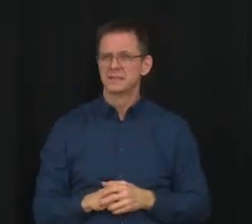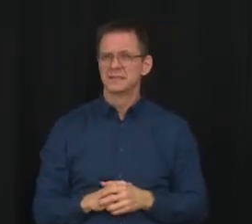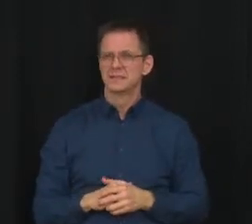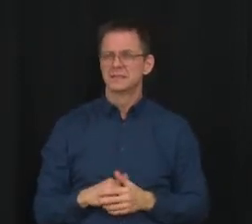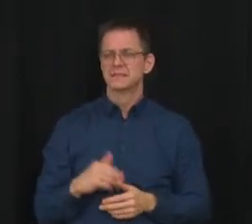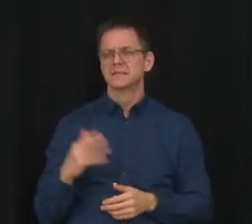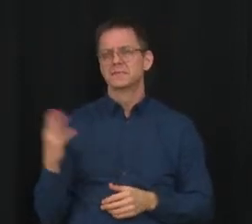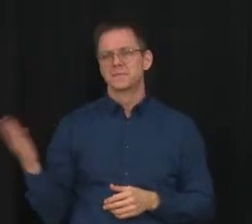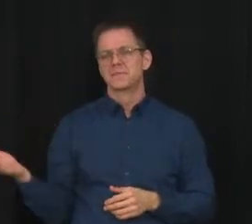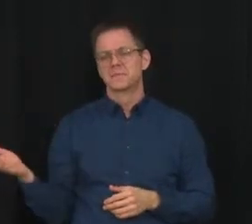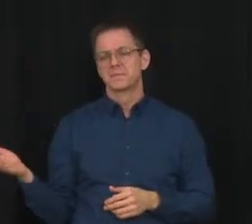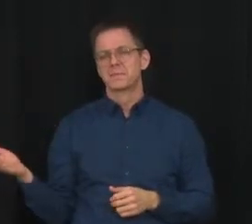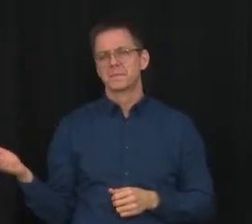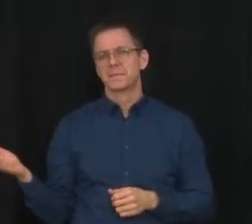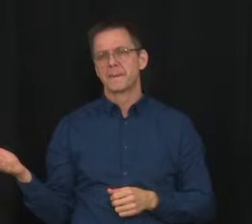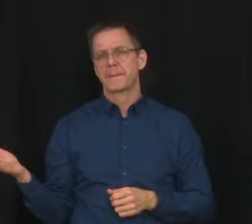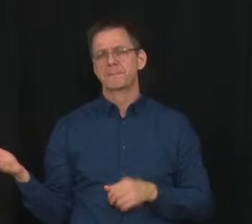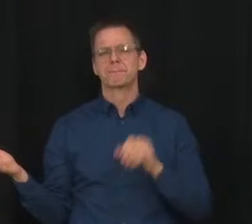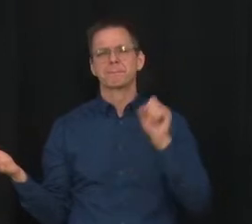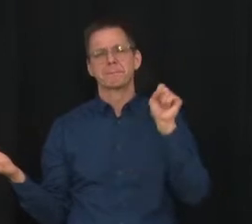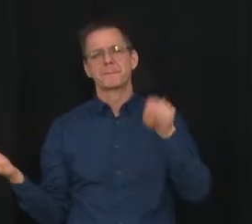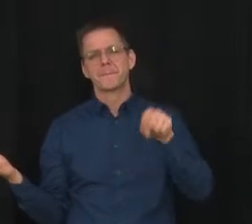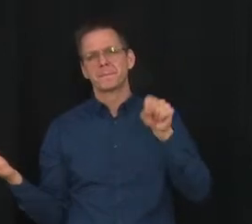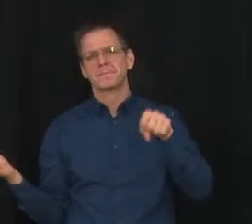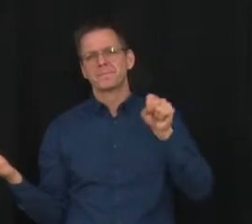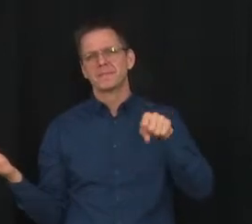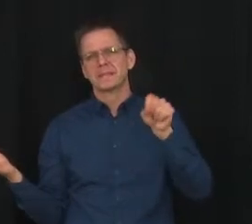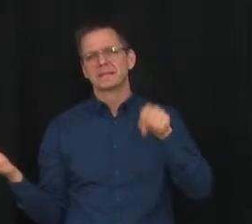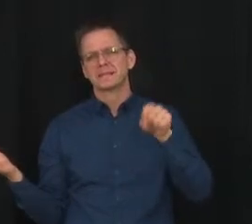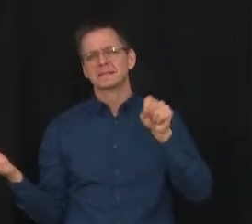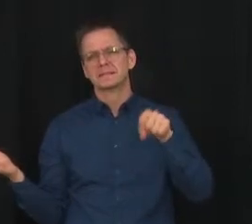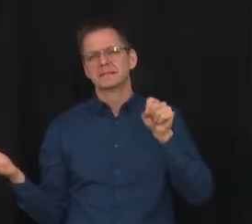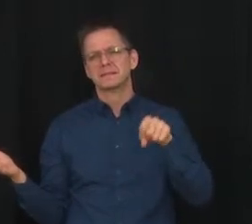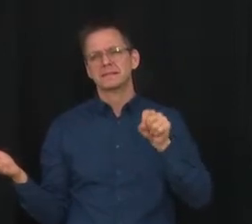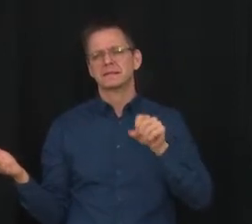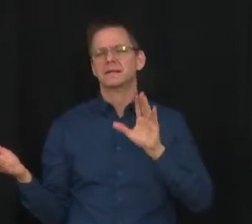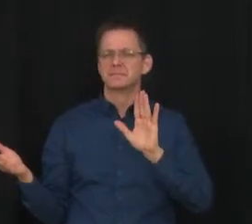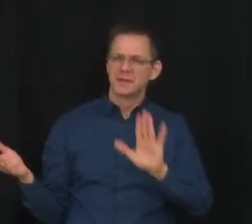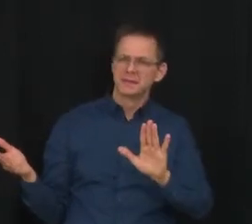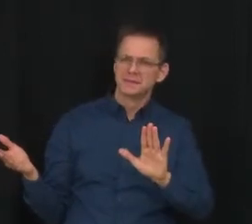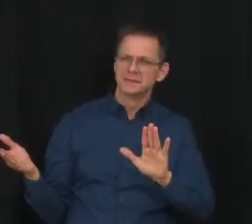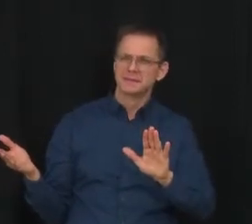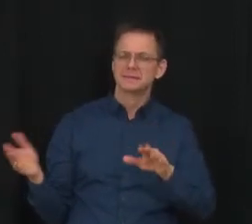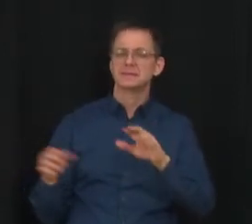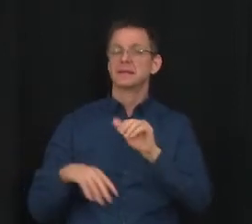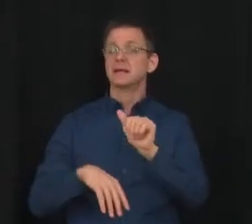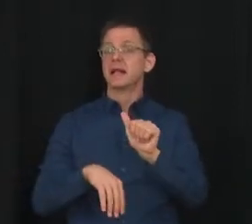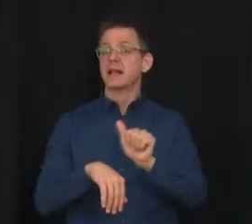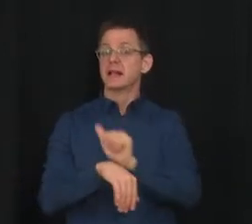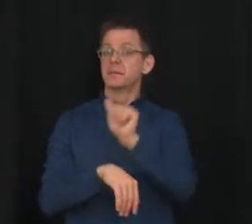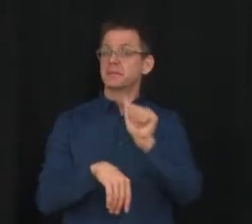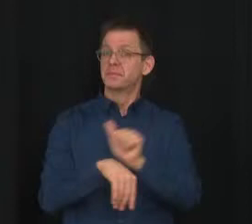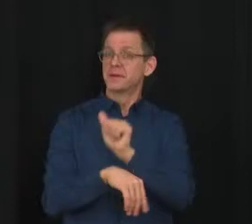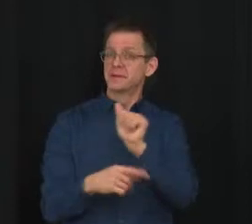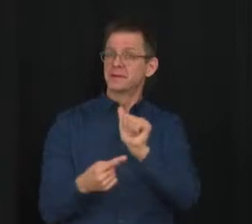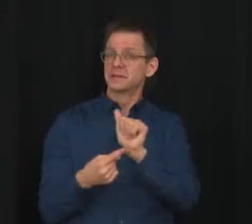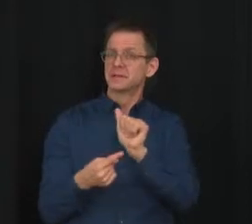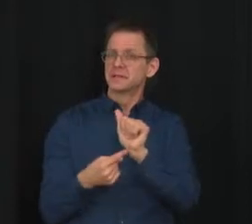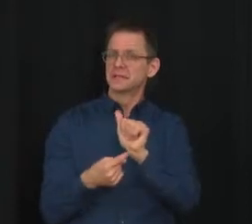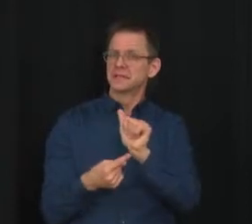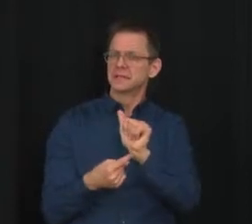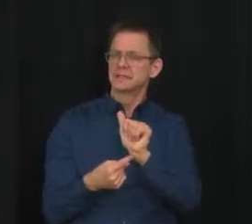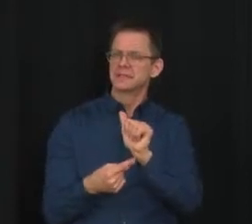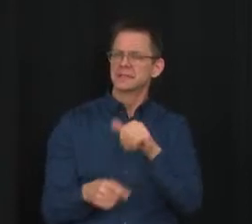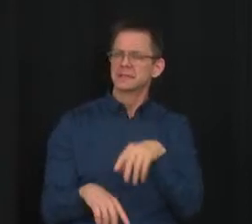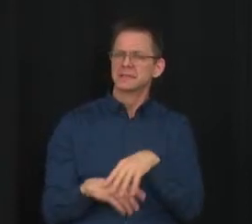But when we look at the fact that Alberta continues, you know, not to have the spike that